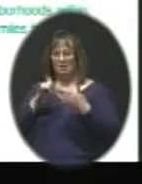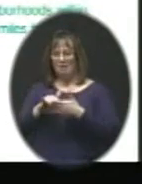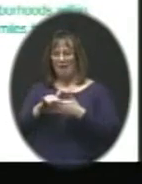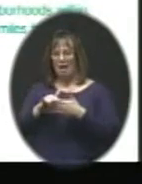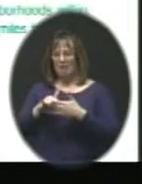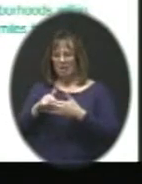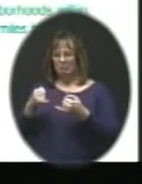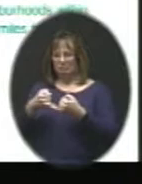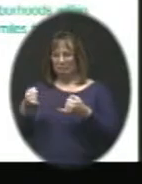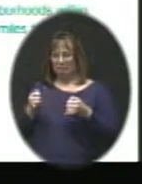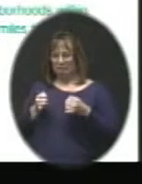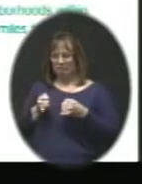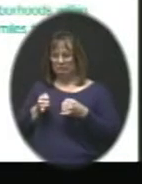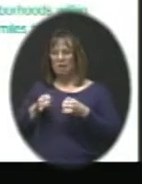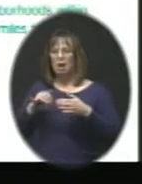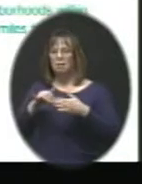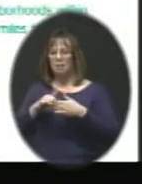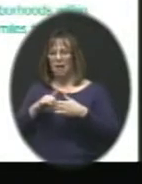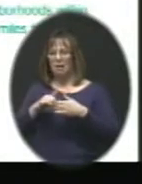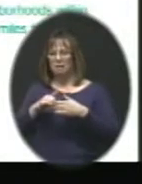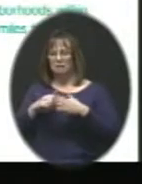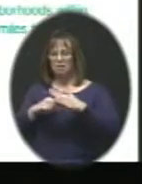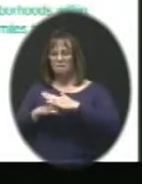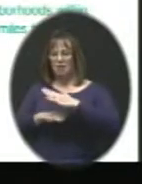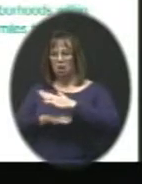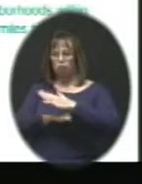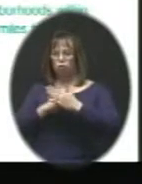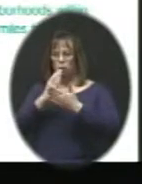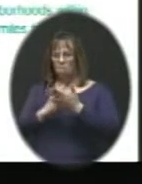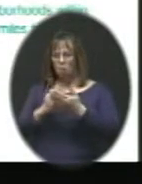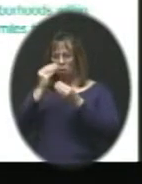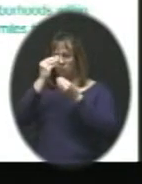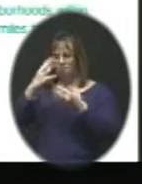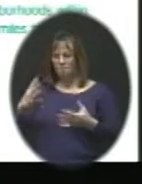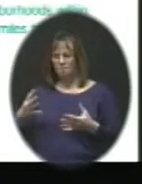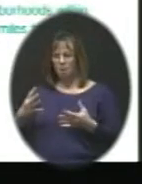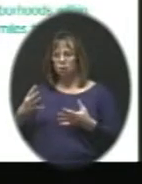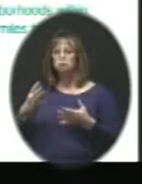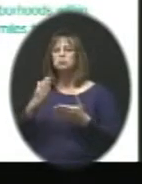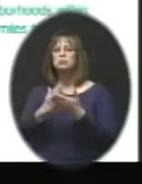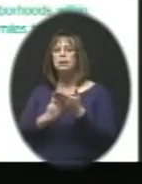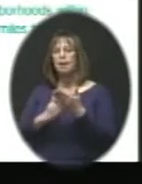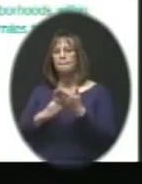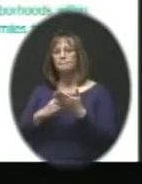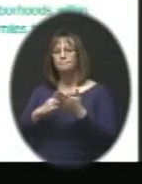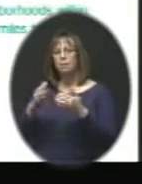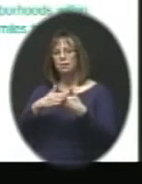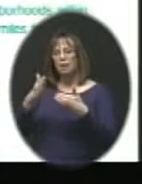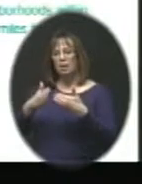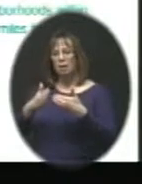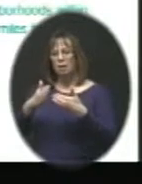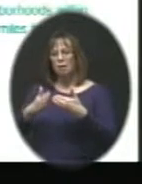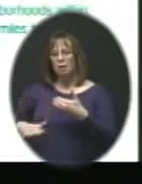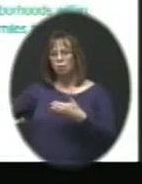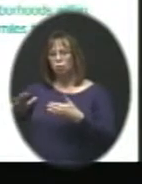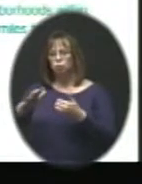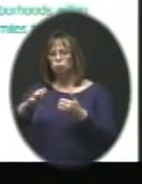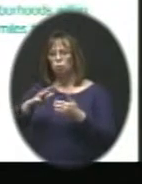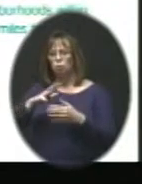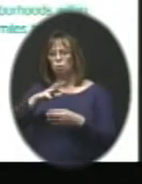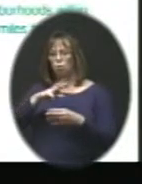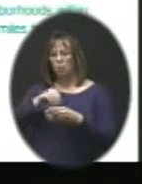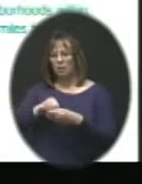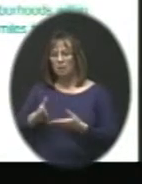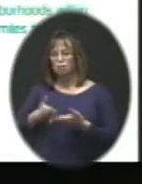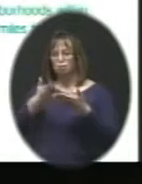boundaries. And that's just a foundational piece of information. Some of the impacted neighborhoods within the recommended Millbrook boundaries